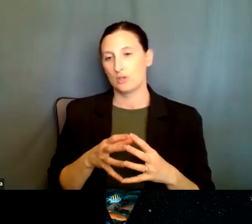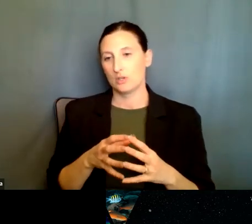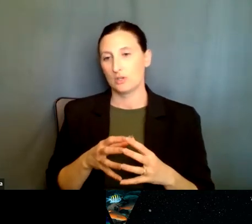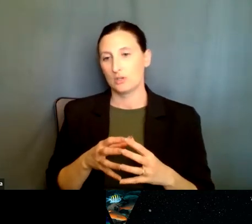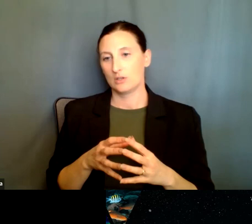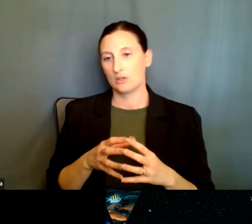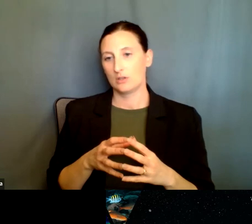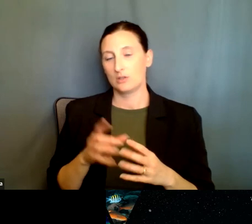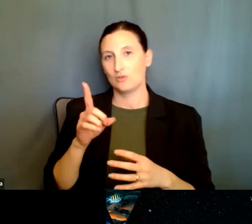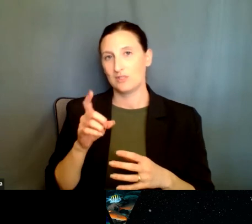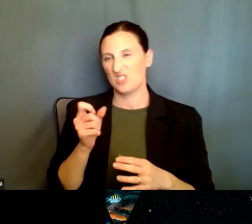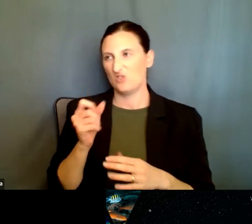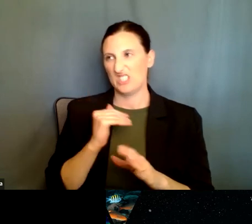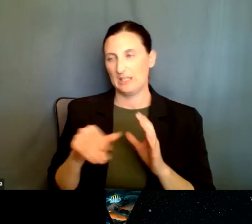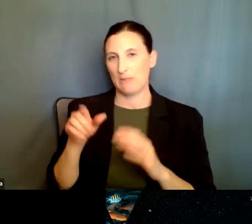an email to one of those people.